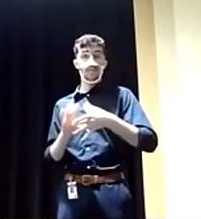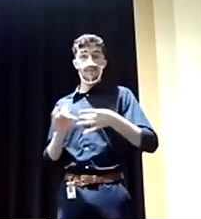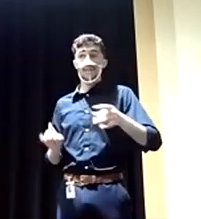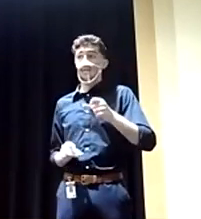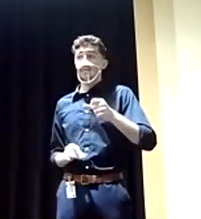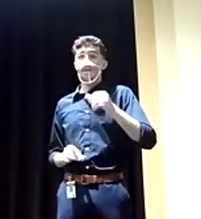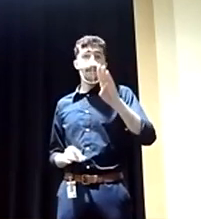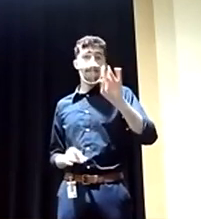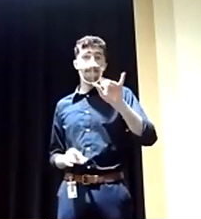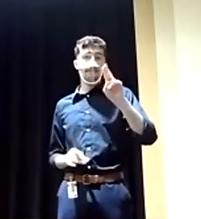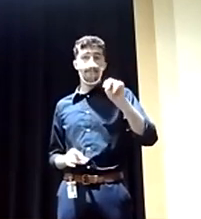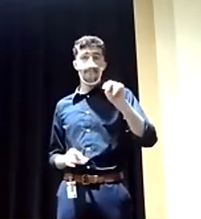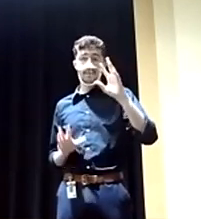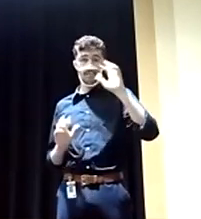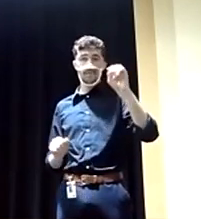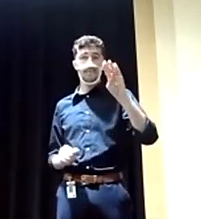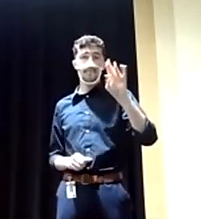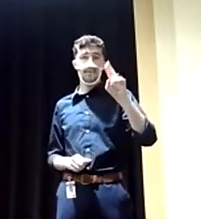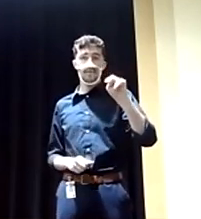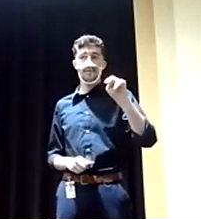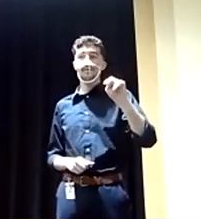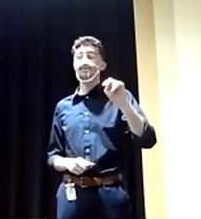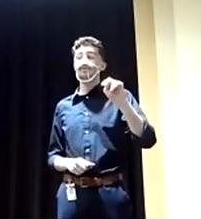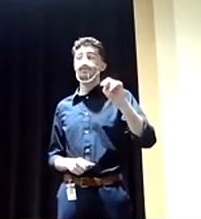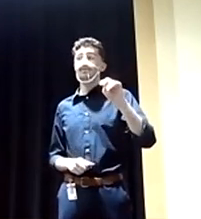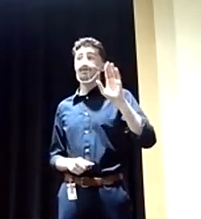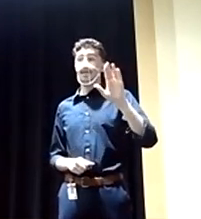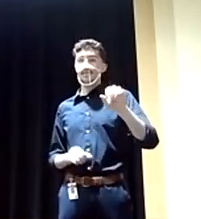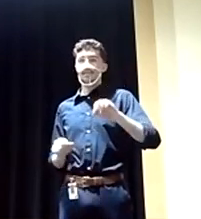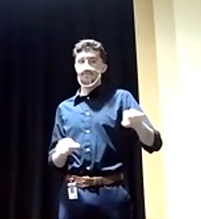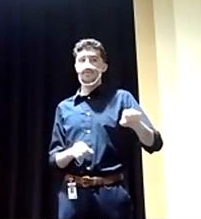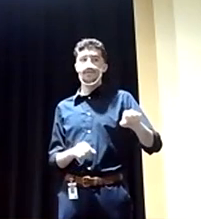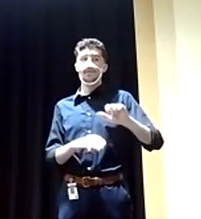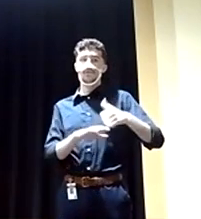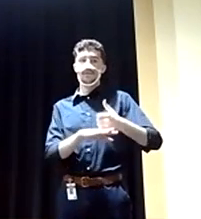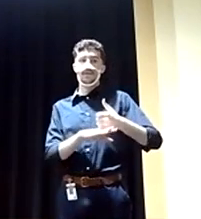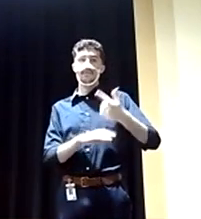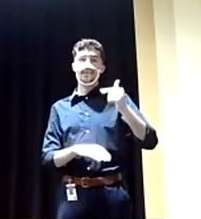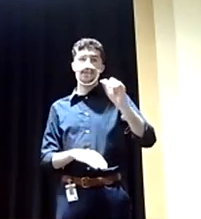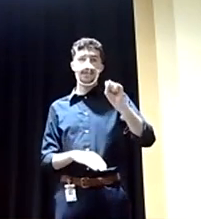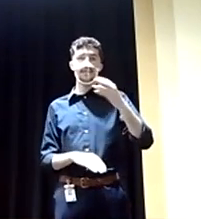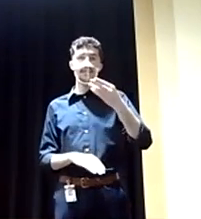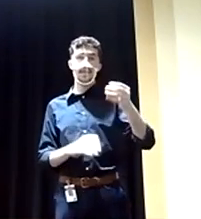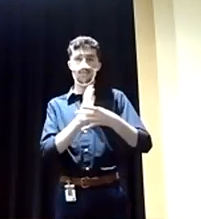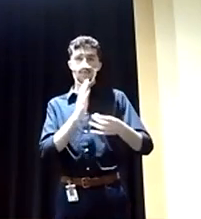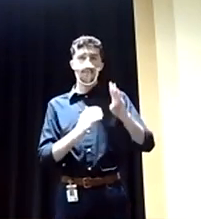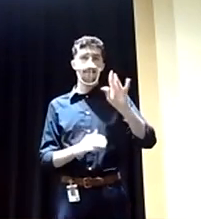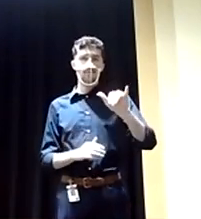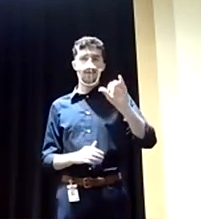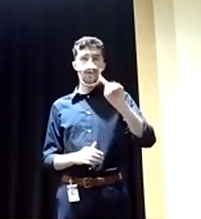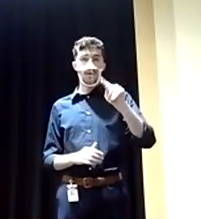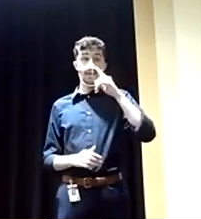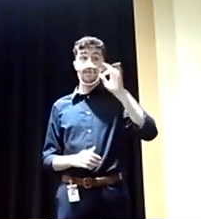President Biden's decision to the Russian gas and oil and a boycott. I think that was a true